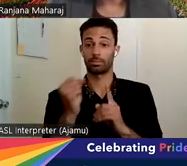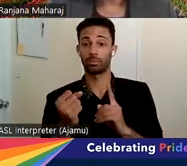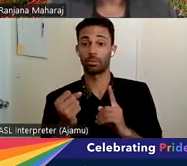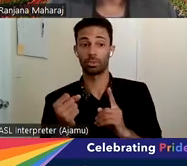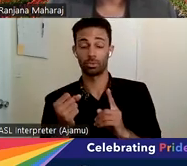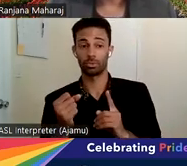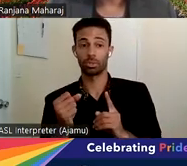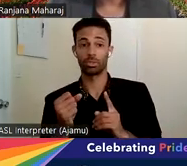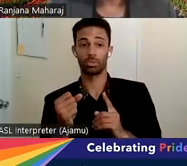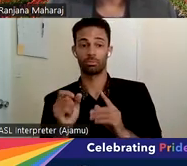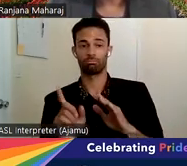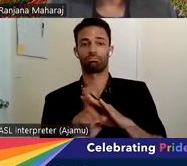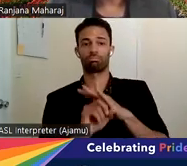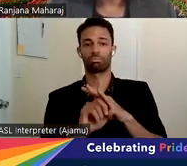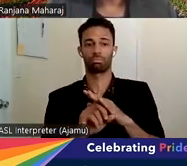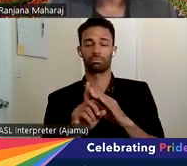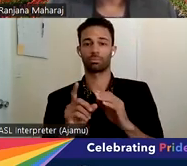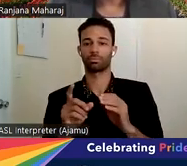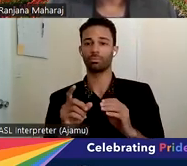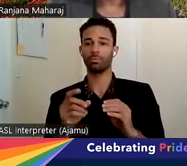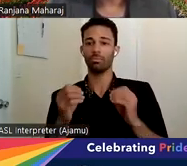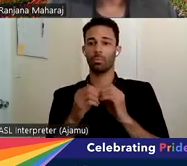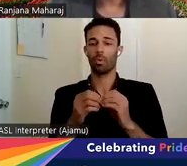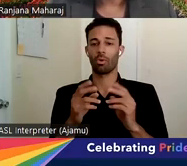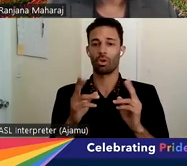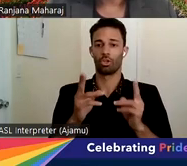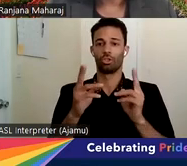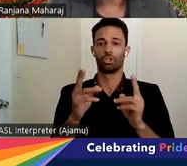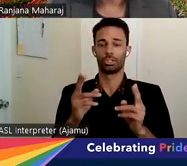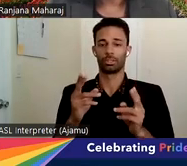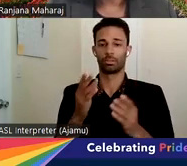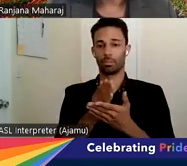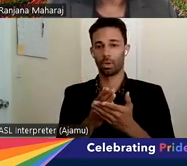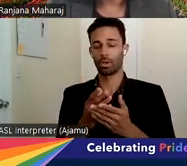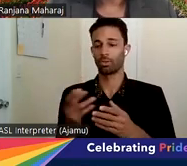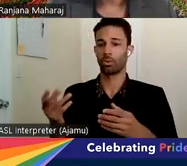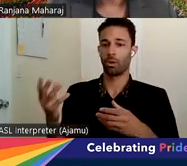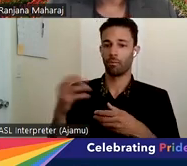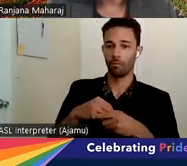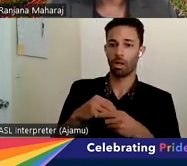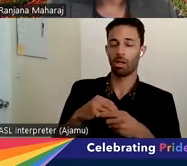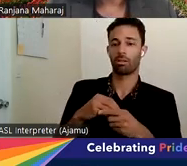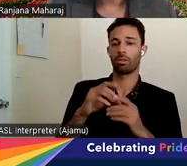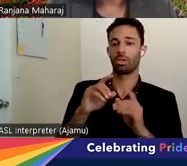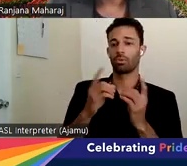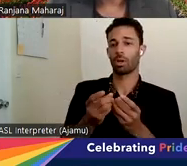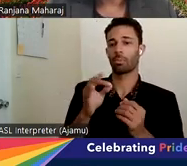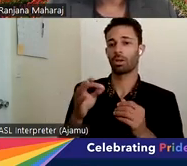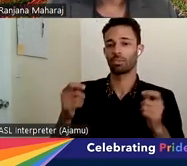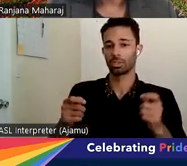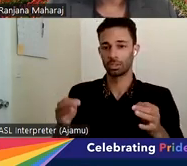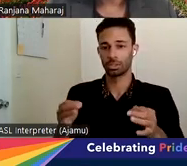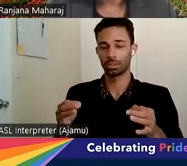out some of the more urgent aspects of bringing in the Department of Justice, looking at the mandated reporting requirements,